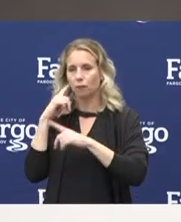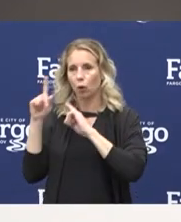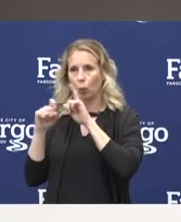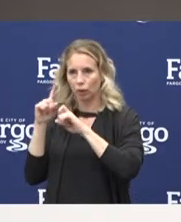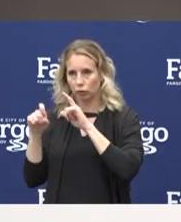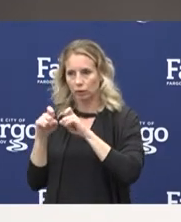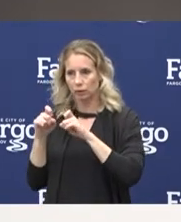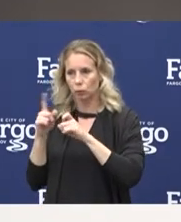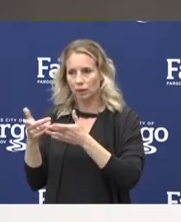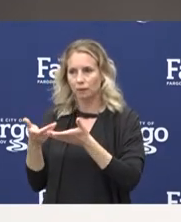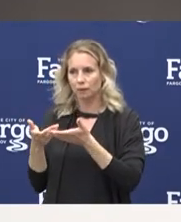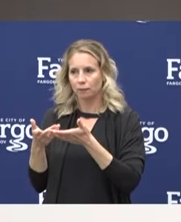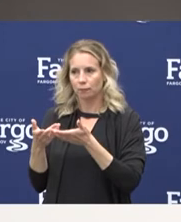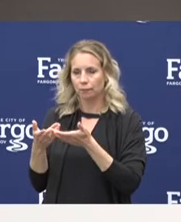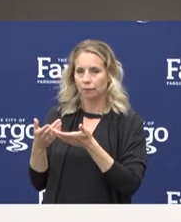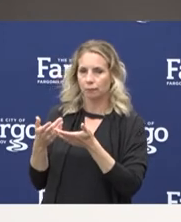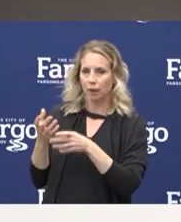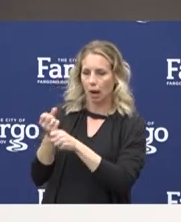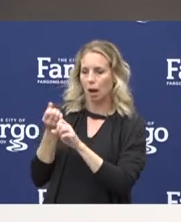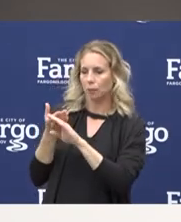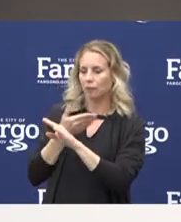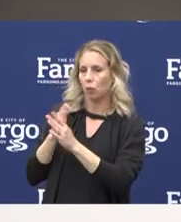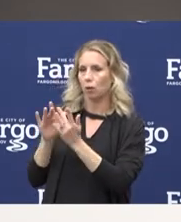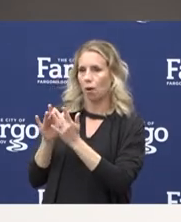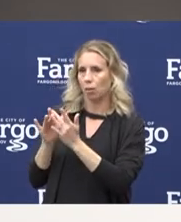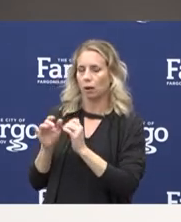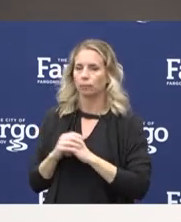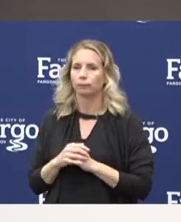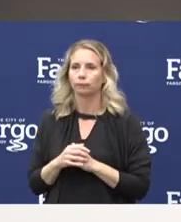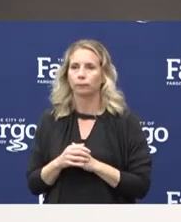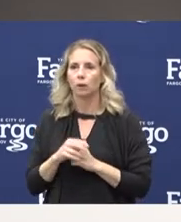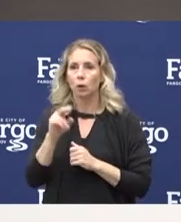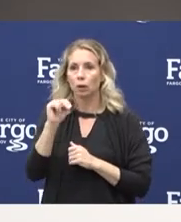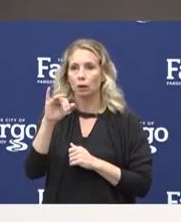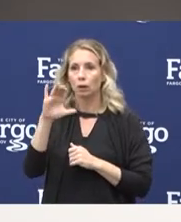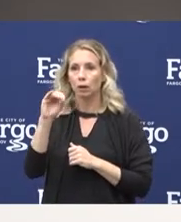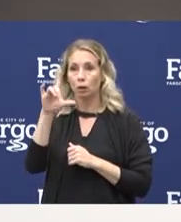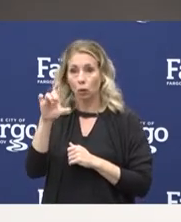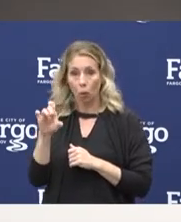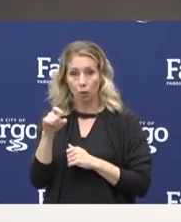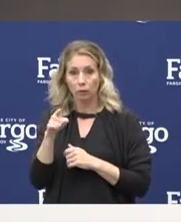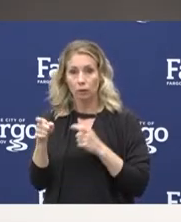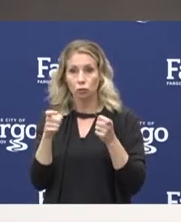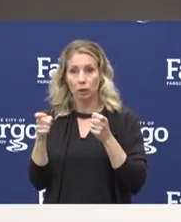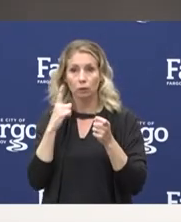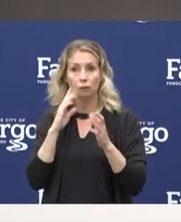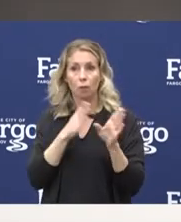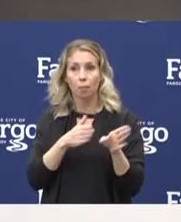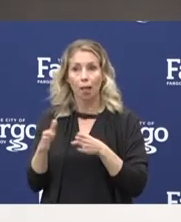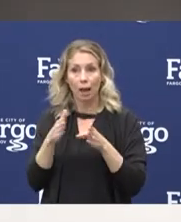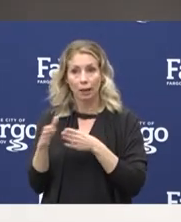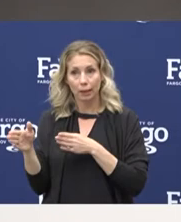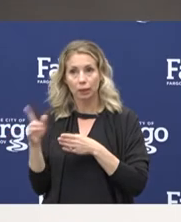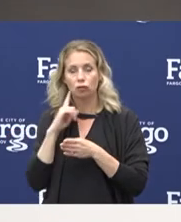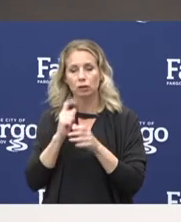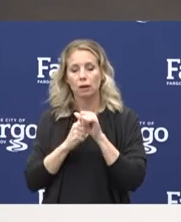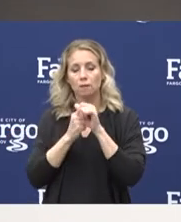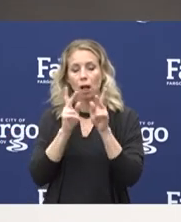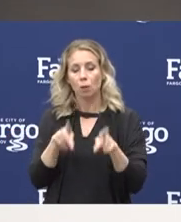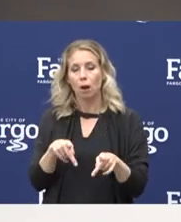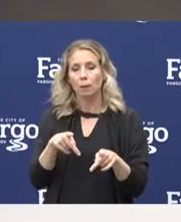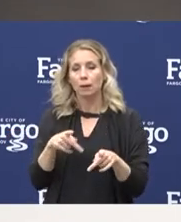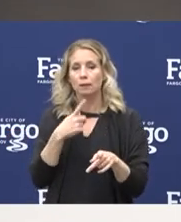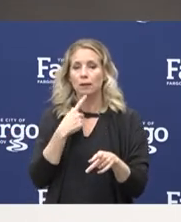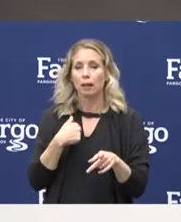online. Our Director of Planning and Development, Nicole Crutchfield, is going to follow up and tell us what the COVID-19